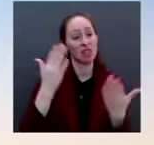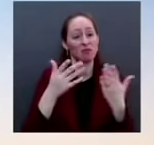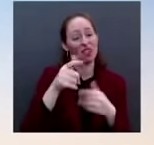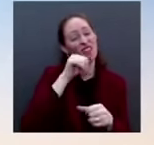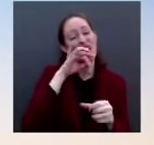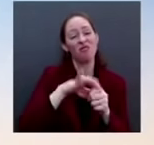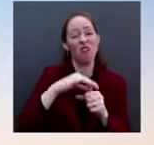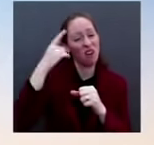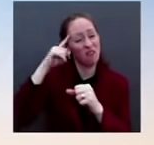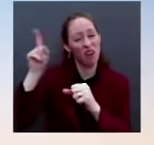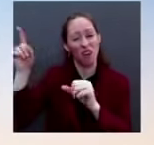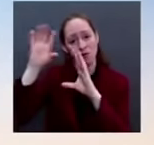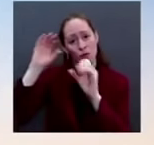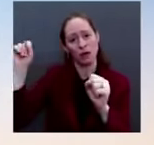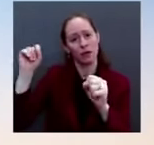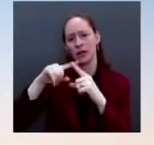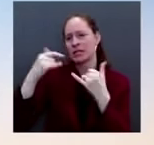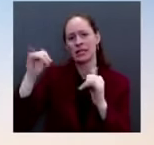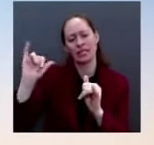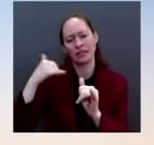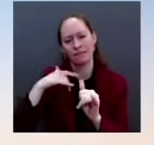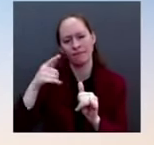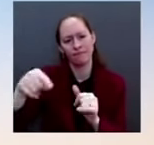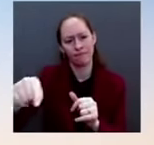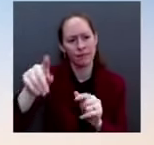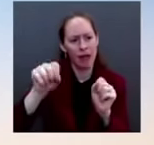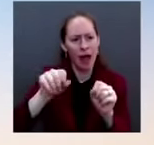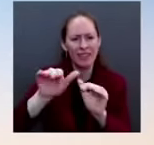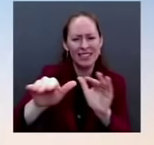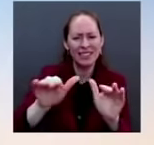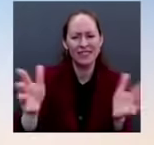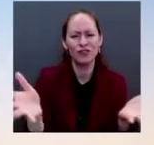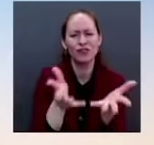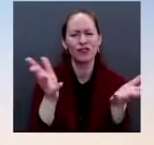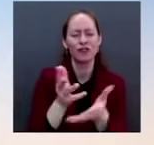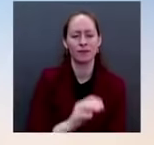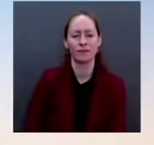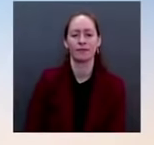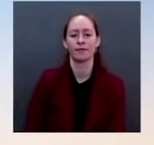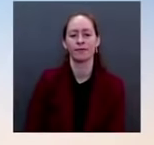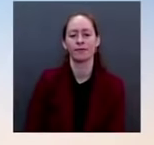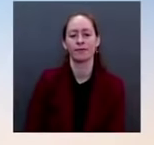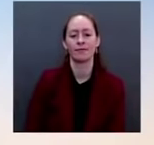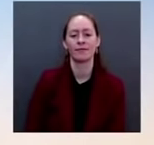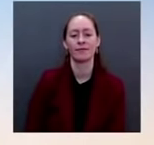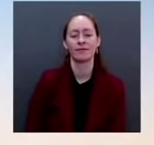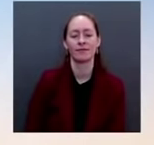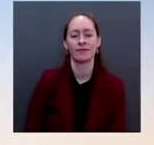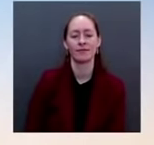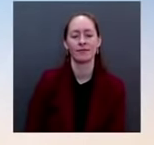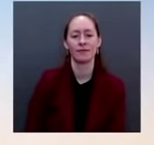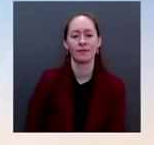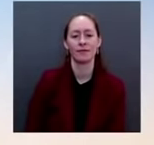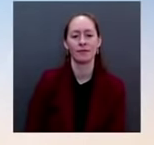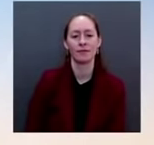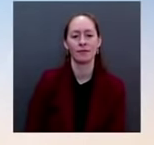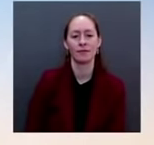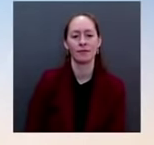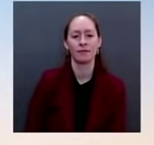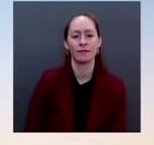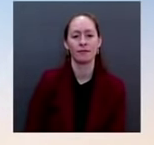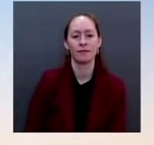The Senate Minority Leader Mitch McConnell, said that Democrats' version of the big lie is their concerns that Republicans are making it harder